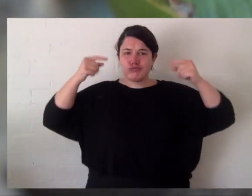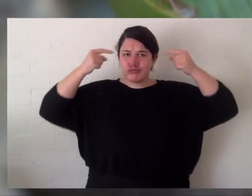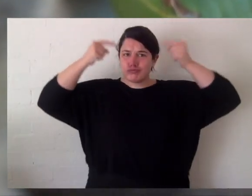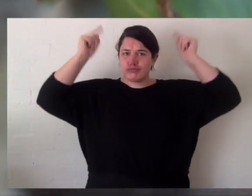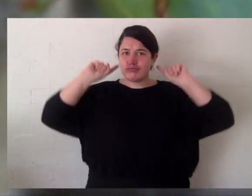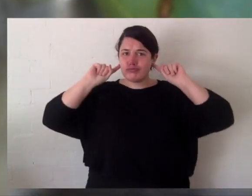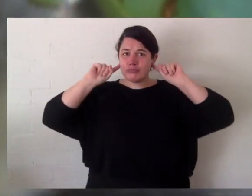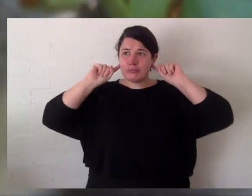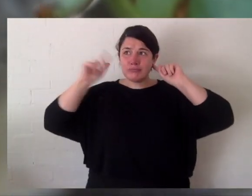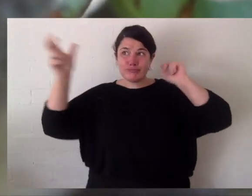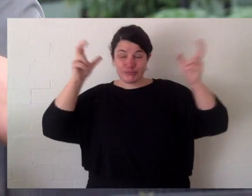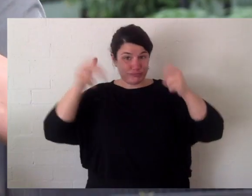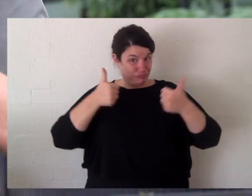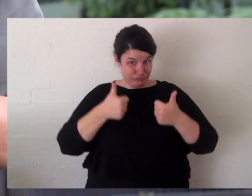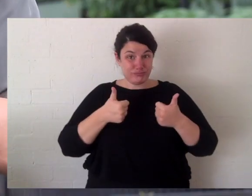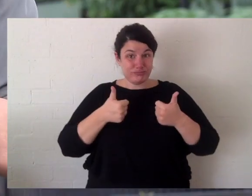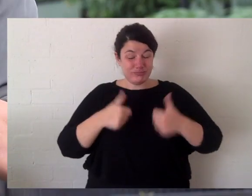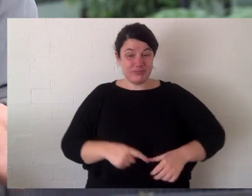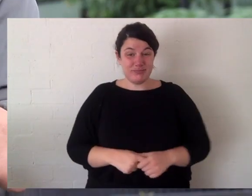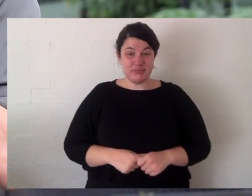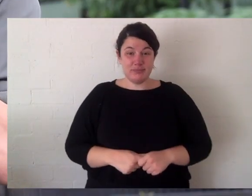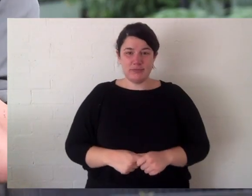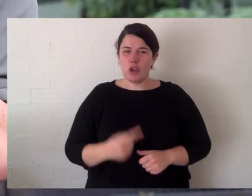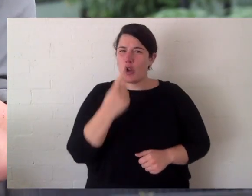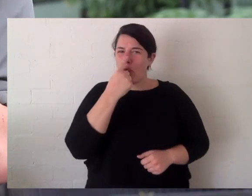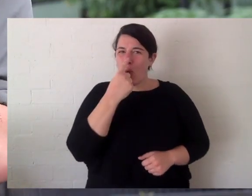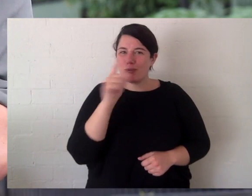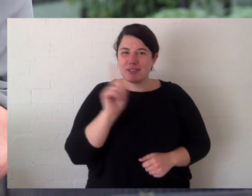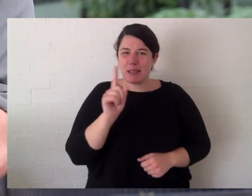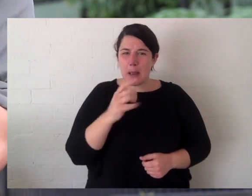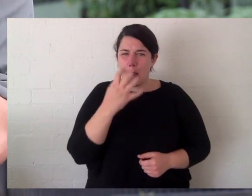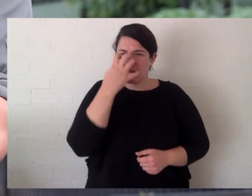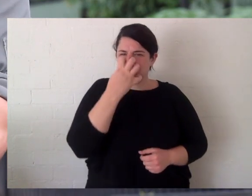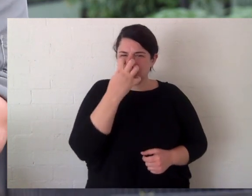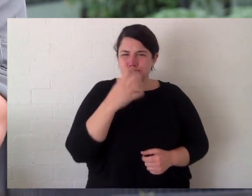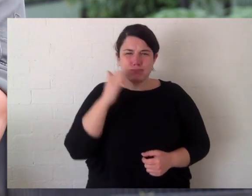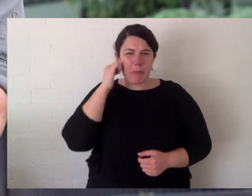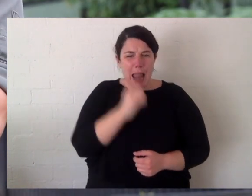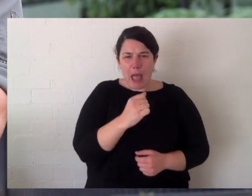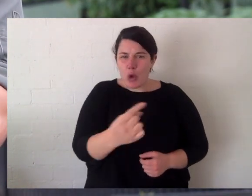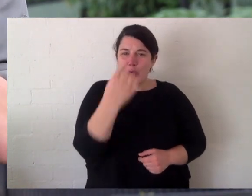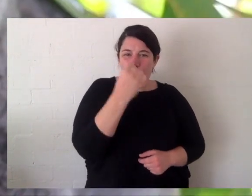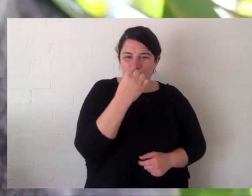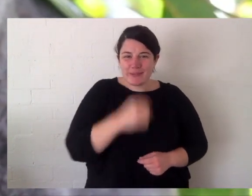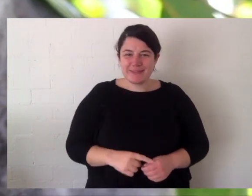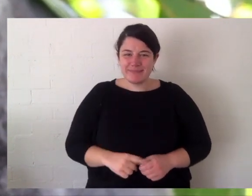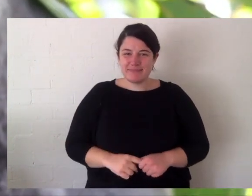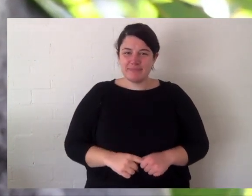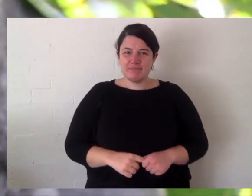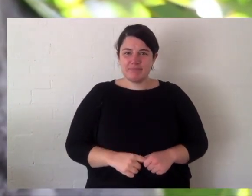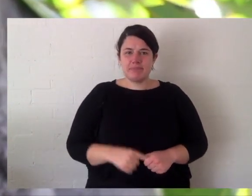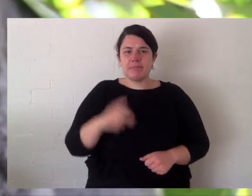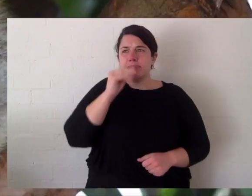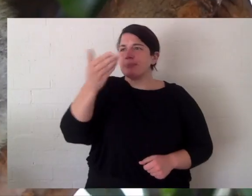actually really good. And show us your nose. Look at that big black nose. That's so they can